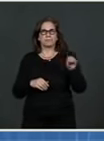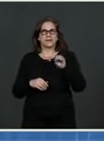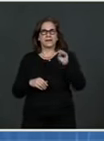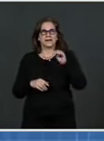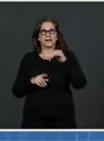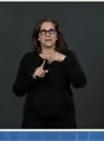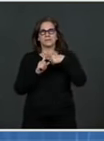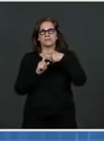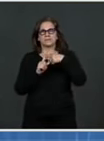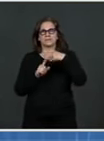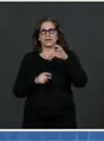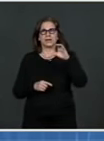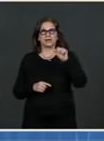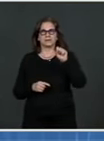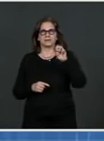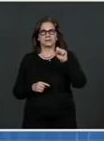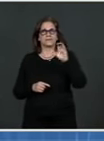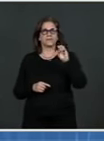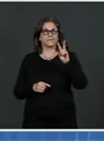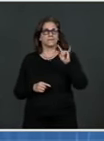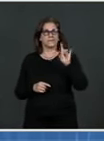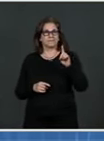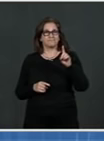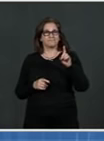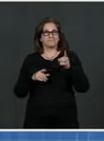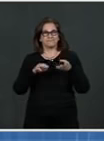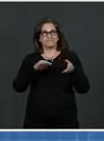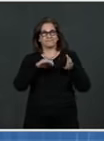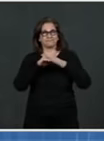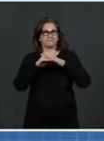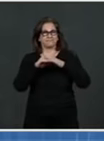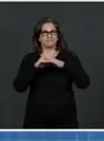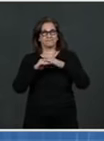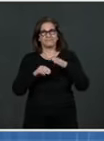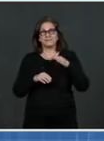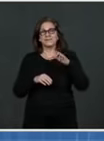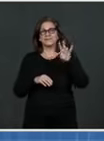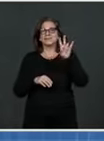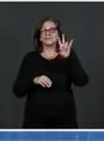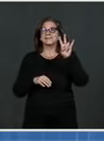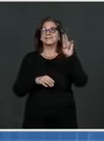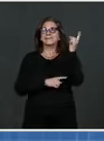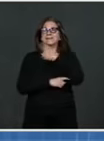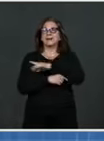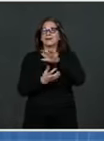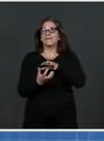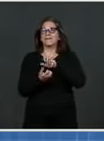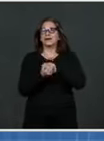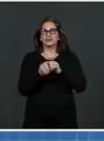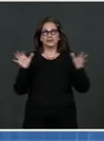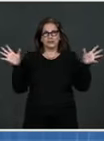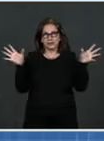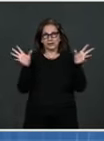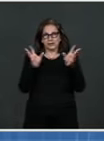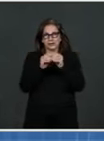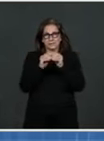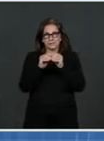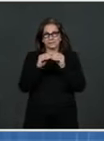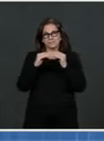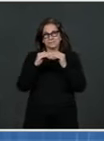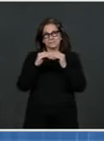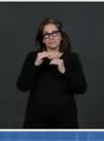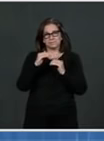recent data show that the seven-day average of new cases is slightly less than 60,000 cases per day.